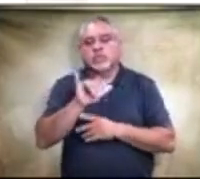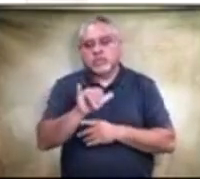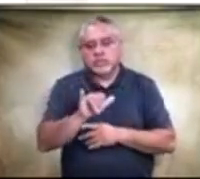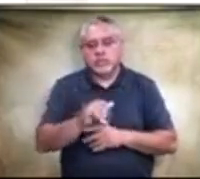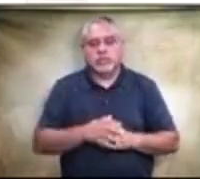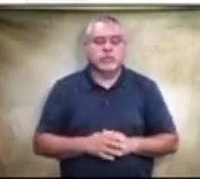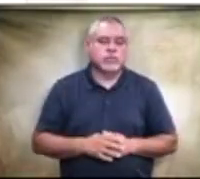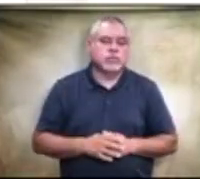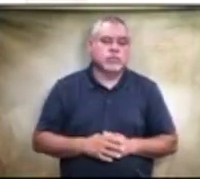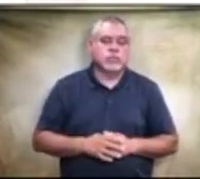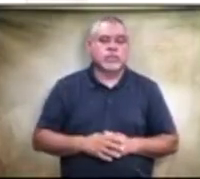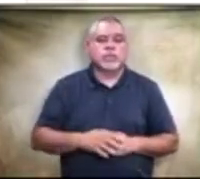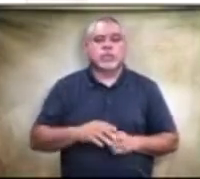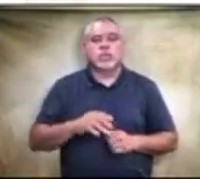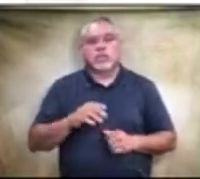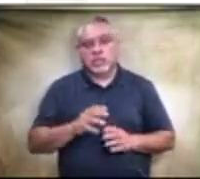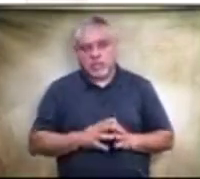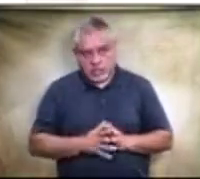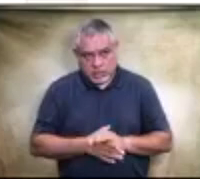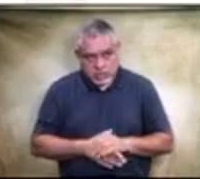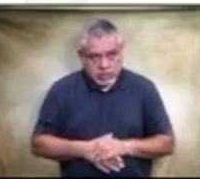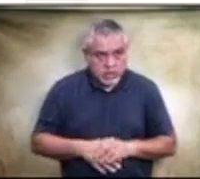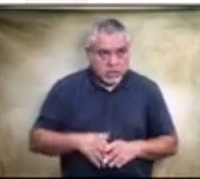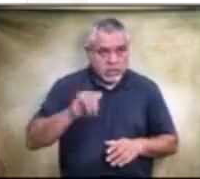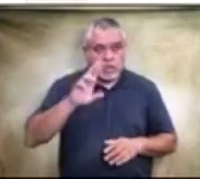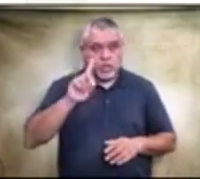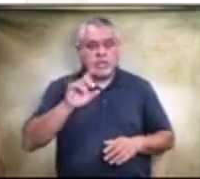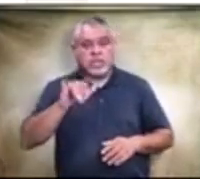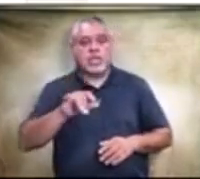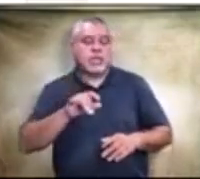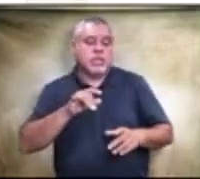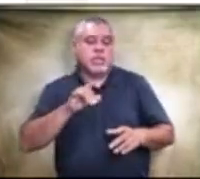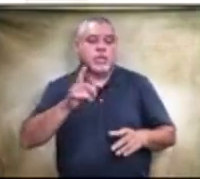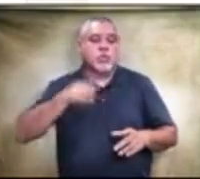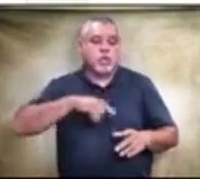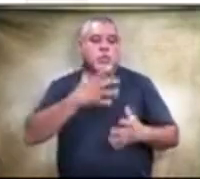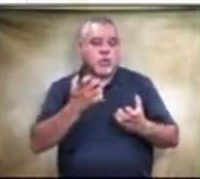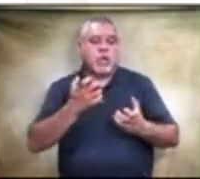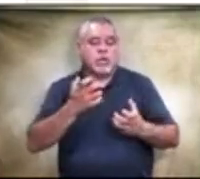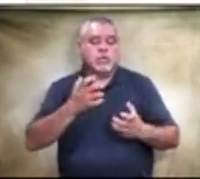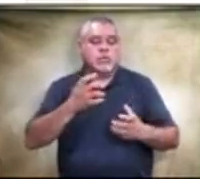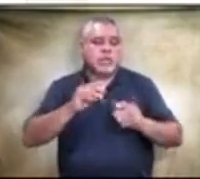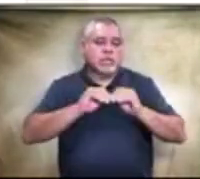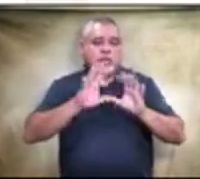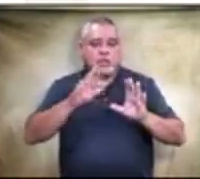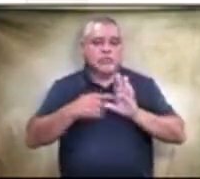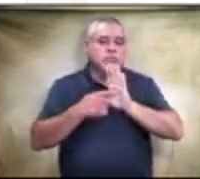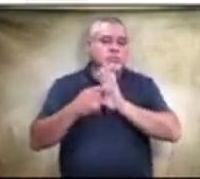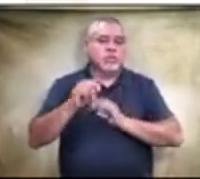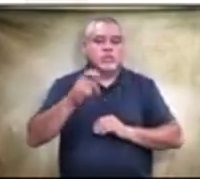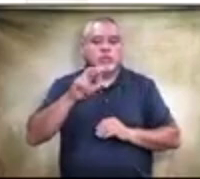yes that that is definitely coming uh miss thomas we we do want transparency and we we did talk about